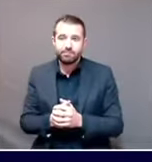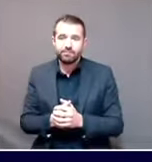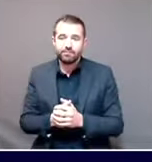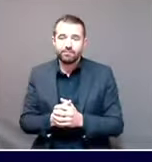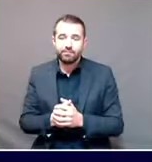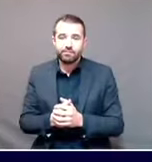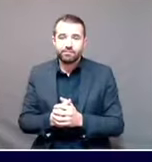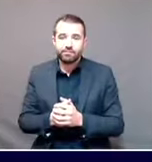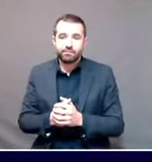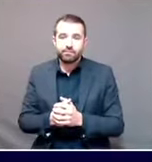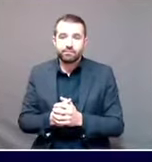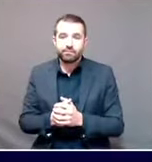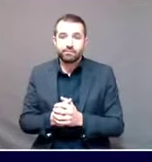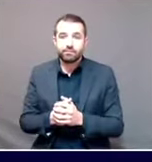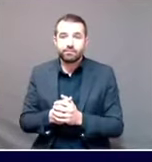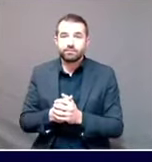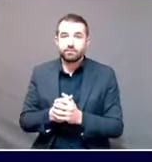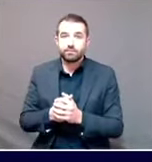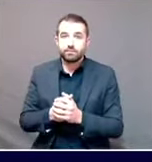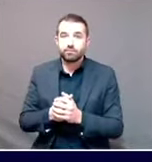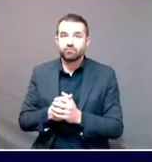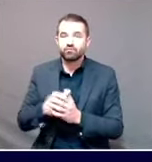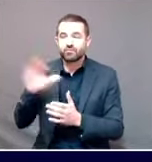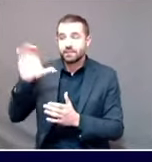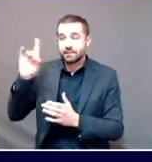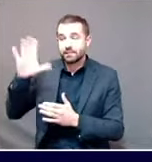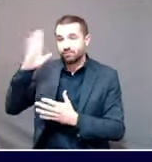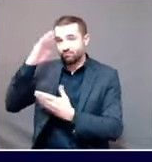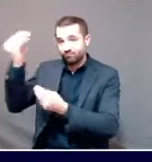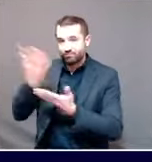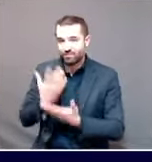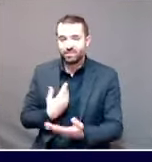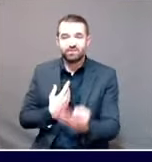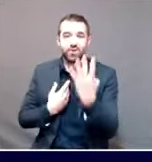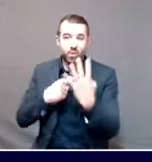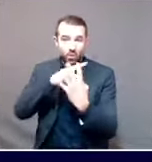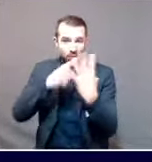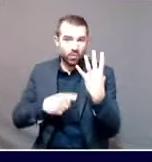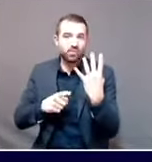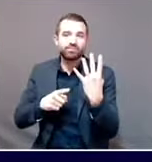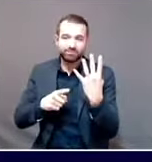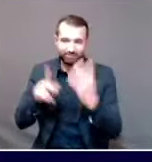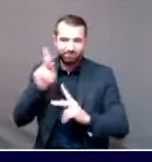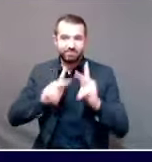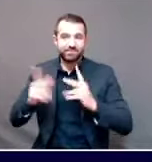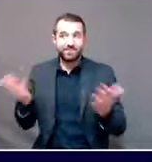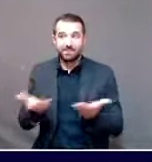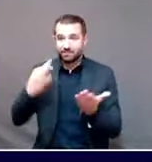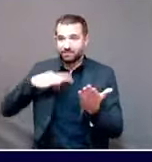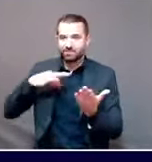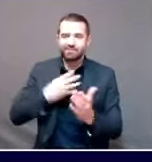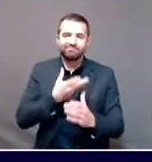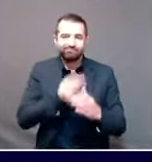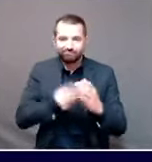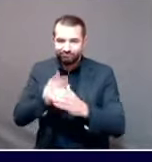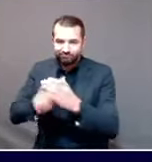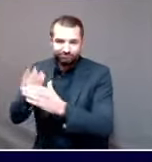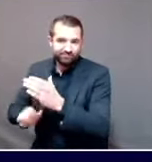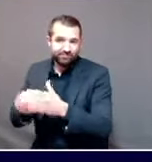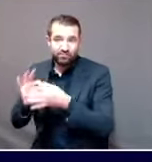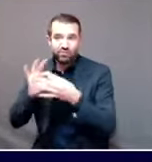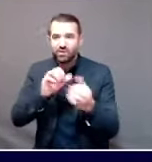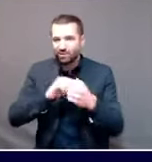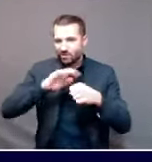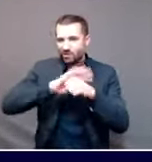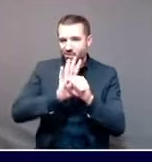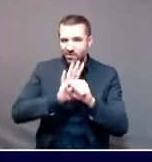Maine CDC has received the reports of four individuals in Maine who have died with COVID-19. The